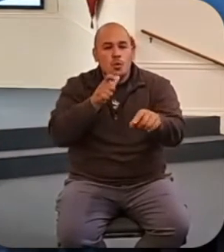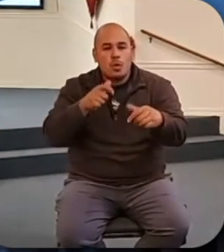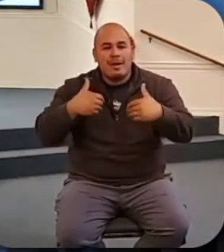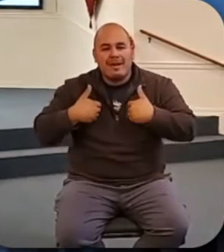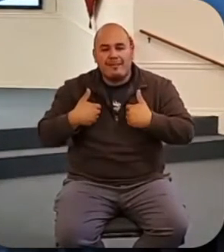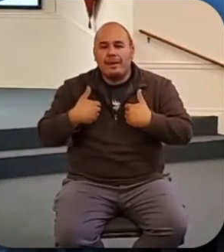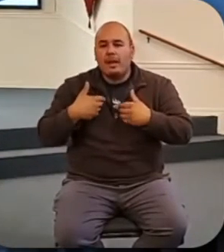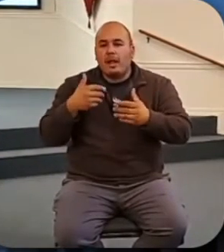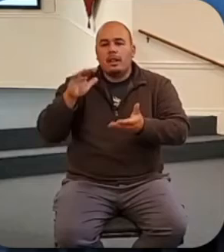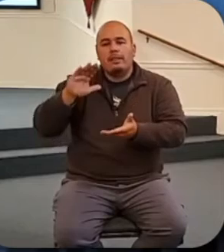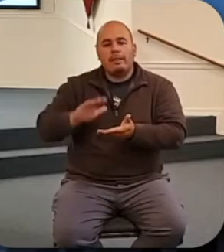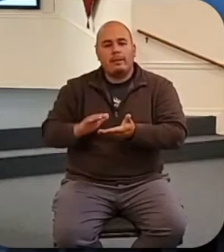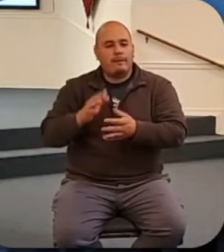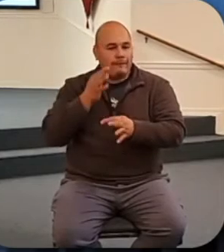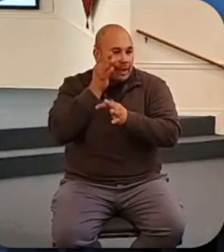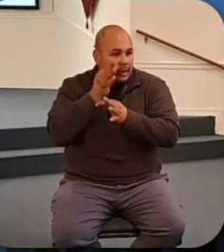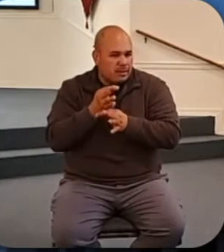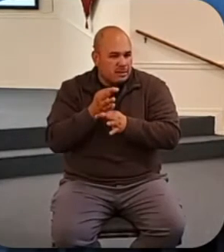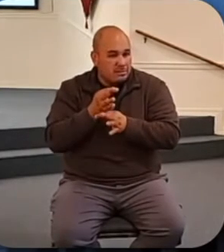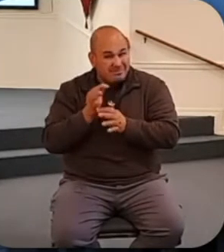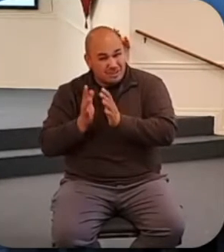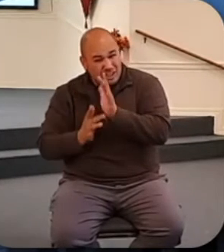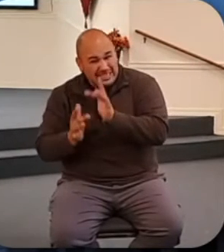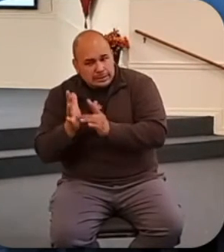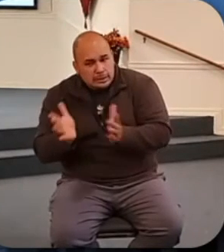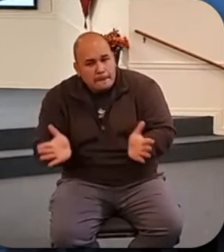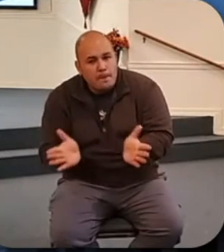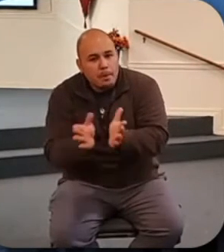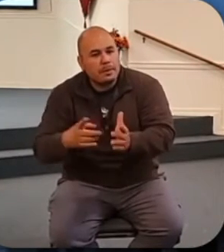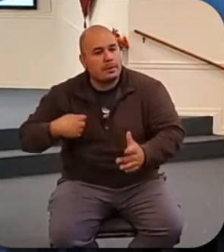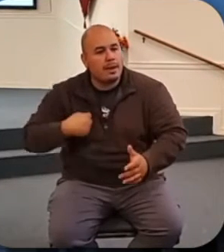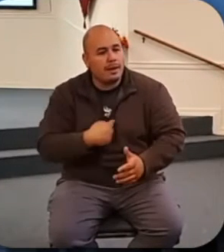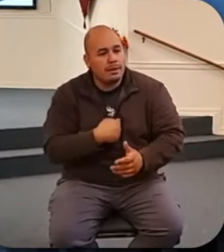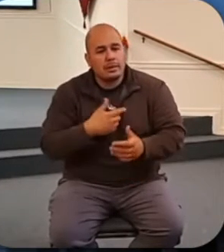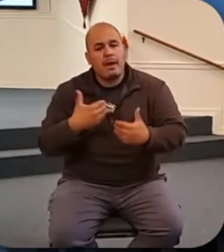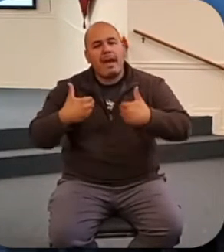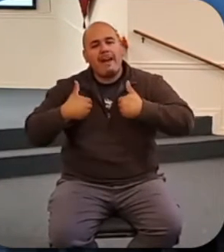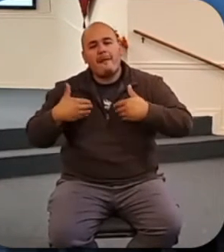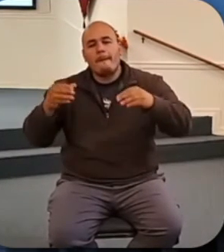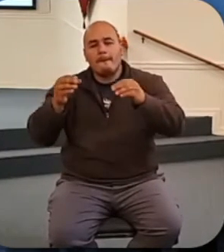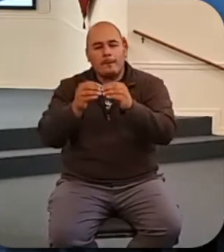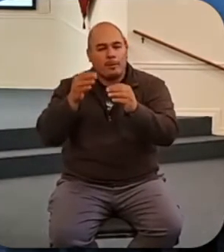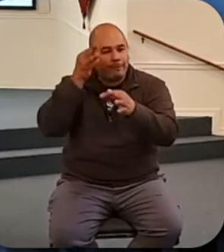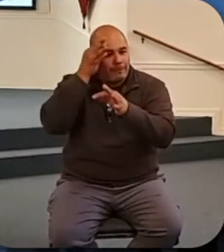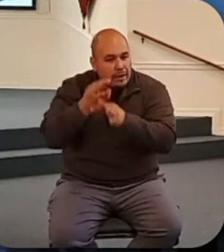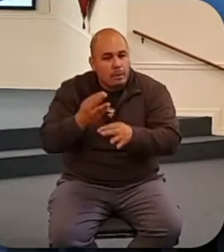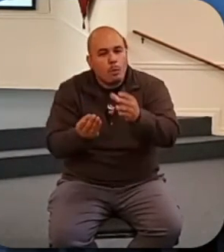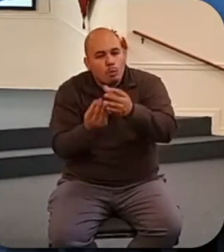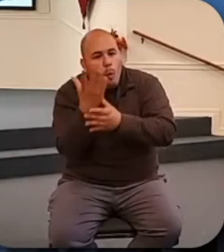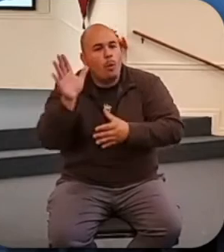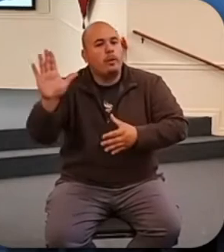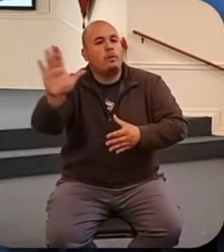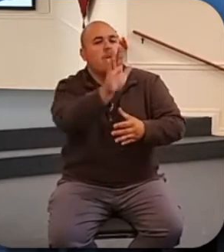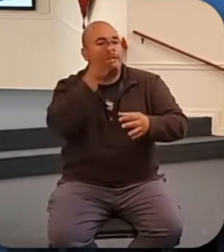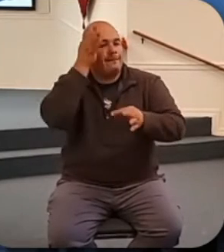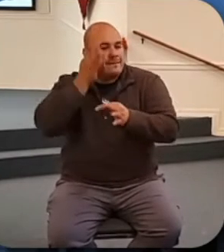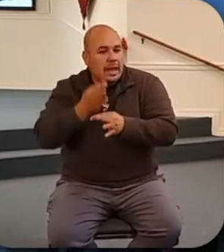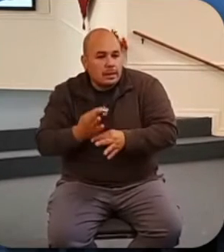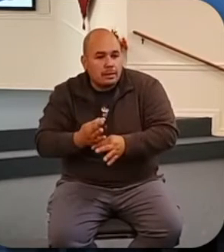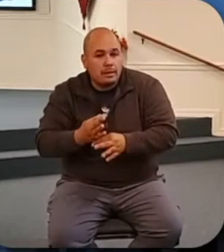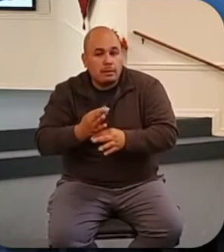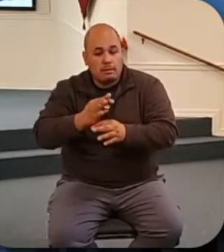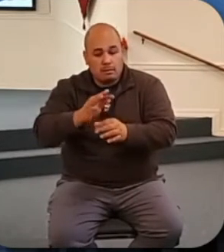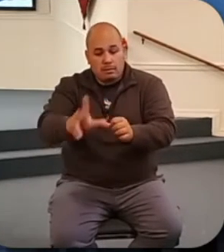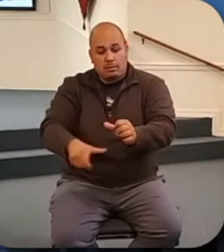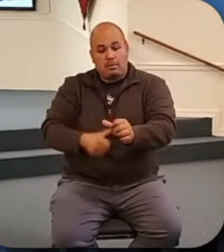prompting us to have more faith in God. You of little faith. Grow in your faith. Because the root problem